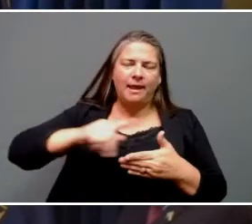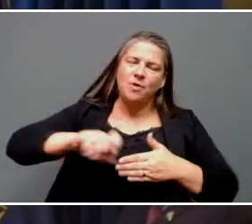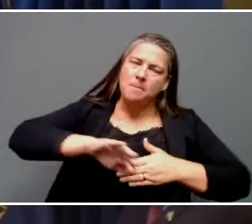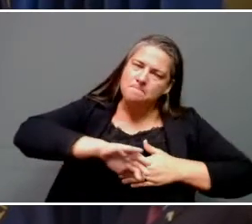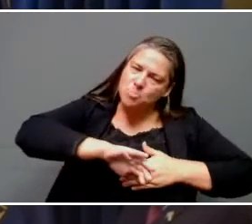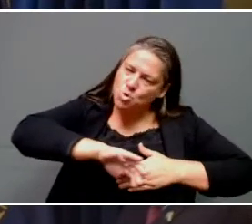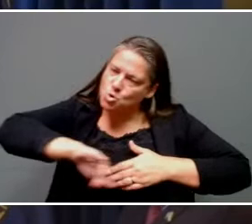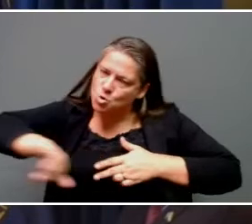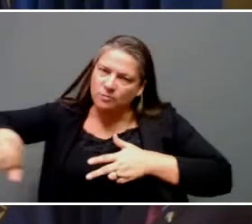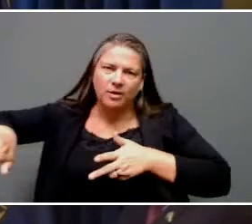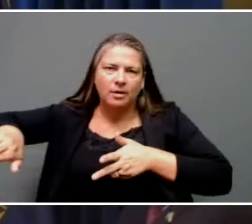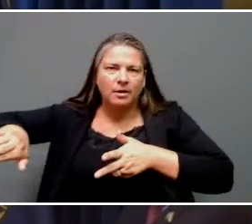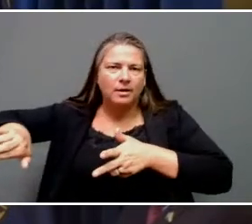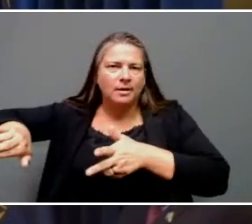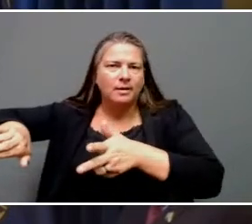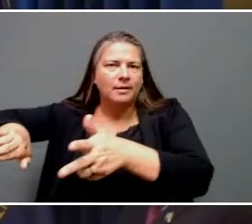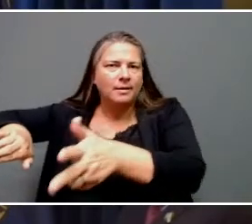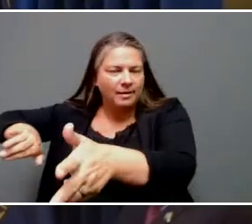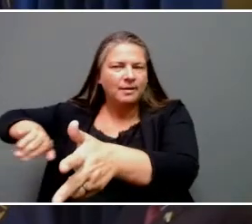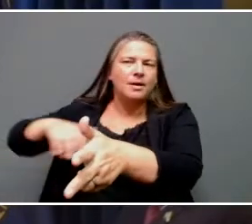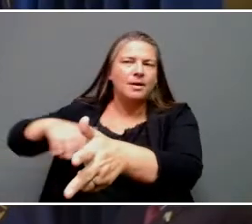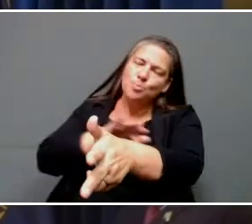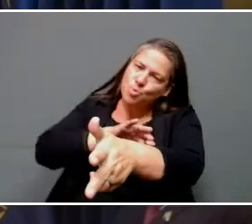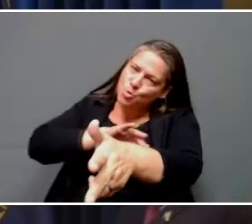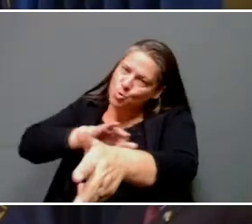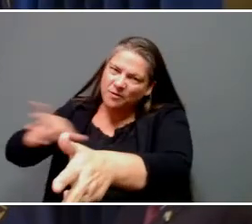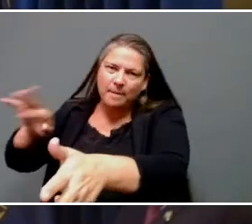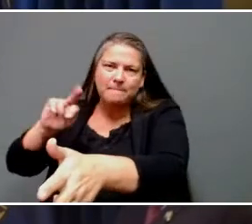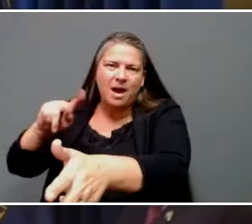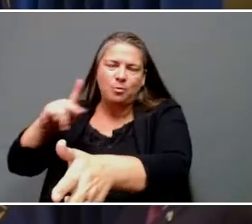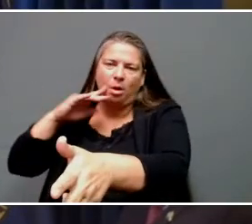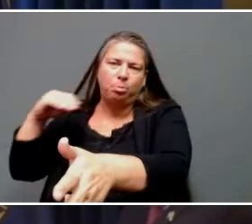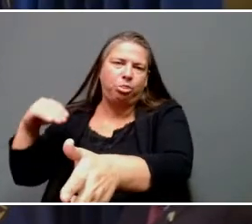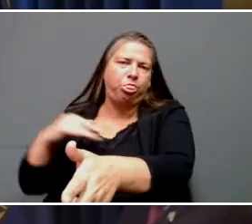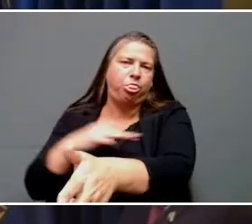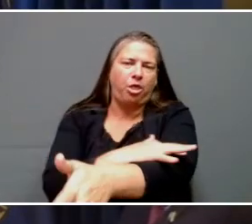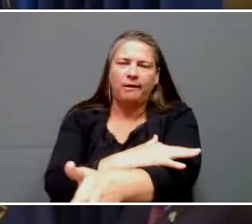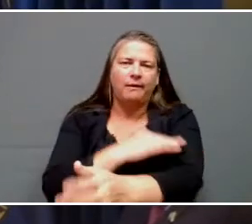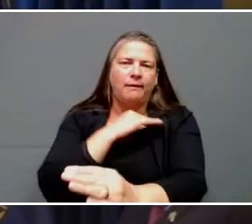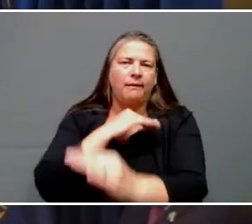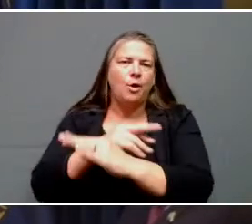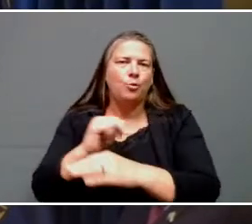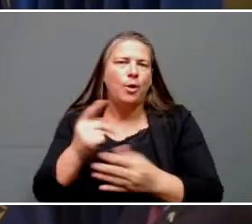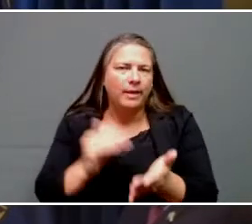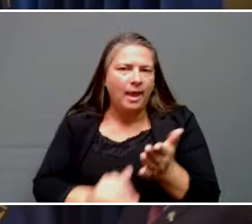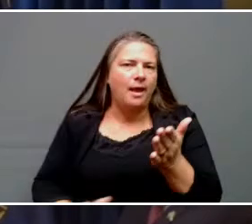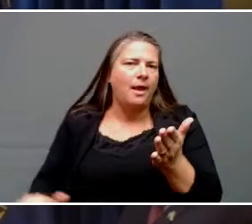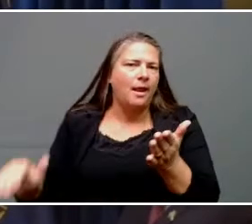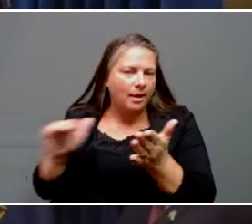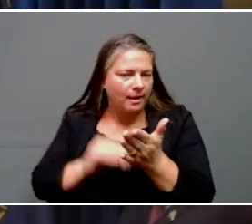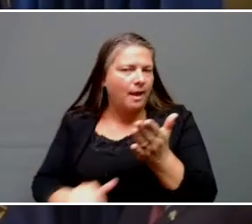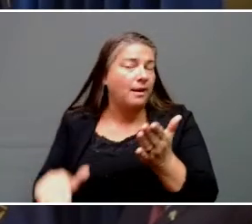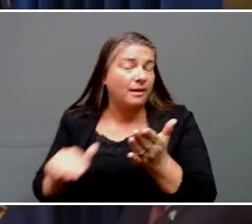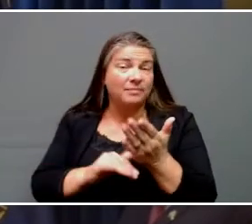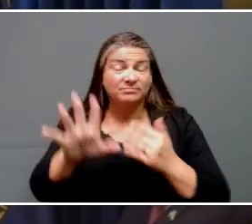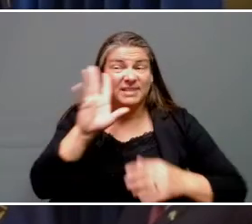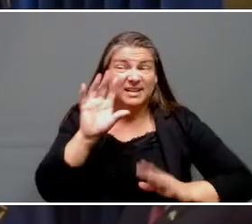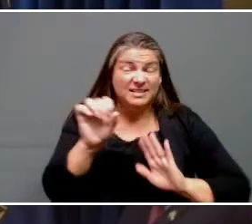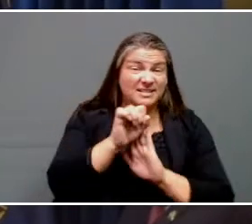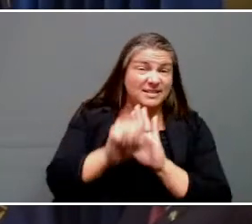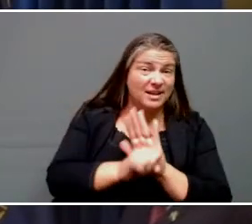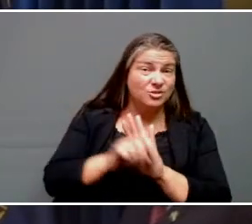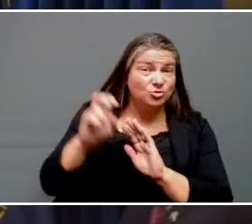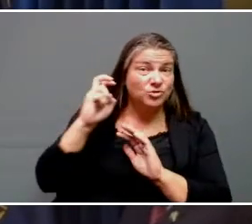in loaders, 988s and things of that nature. Those individuals who have worked in the state transportation cabinet,